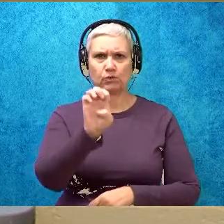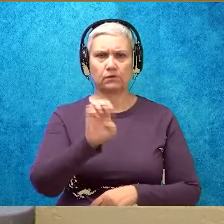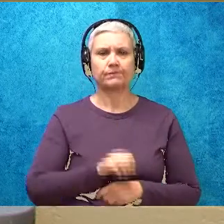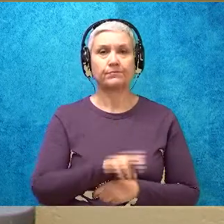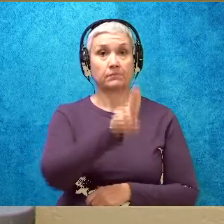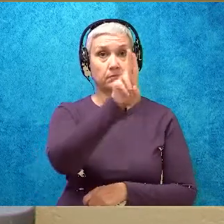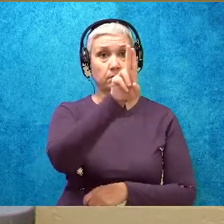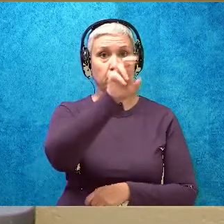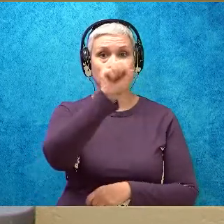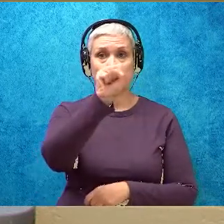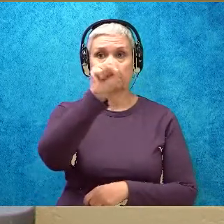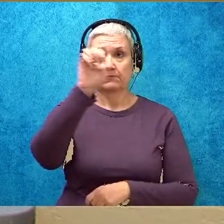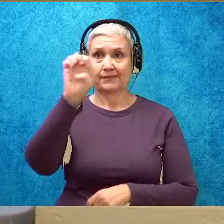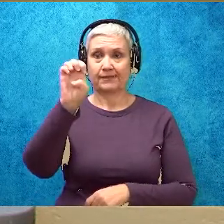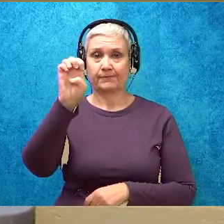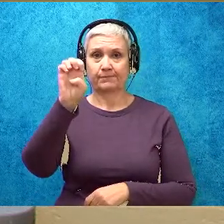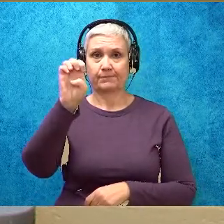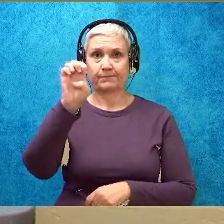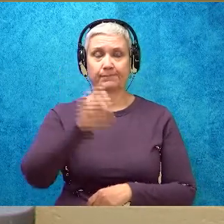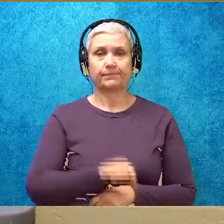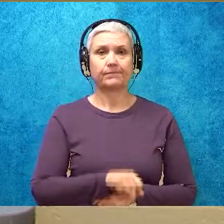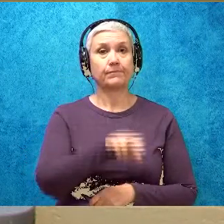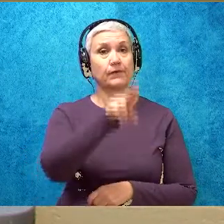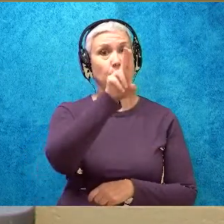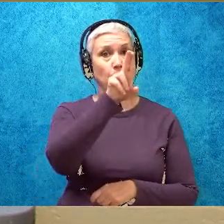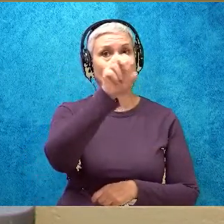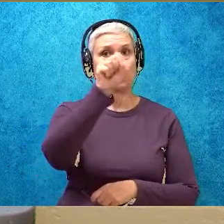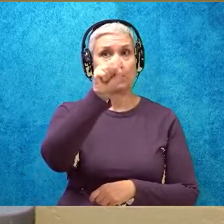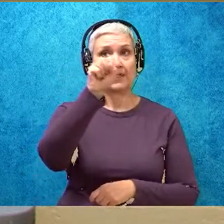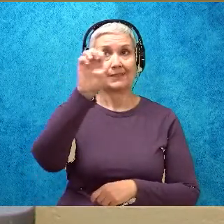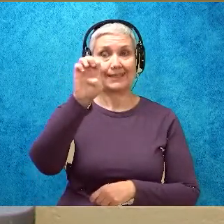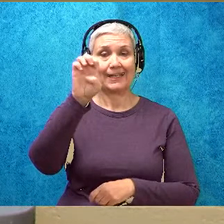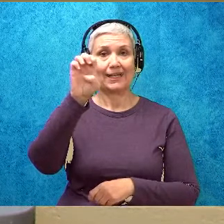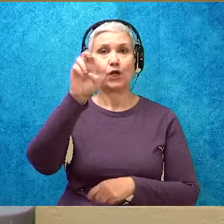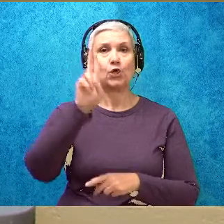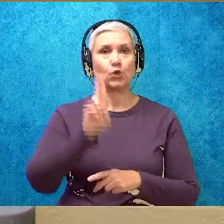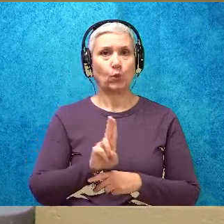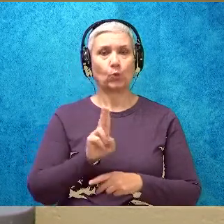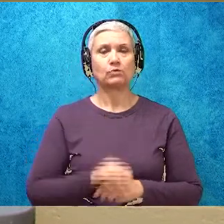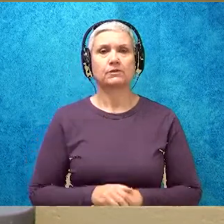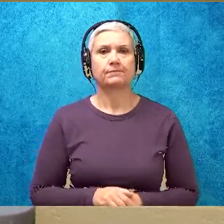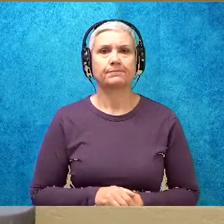U-S-E. Use. I'm going to write it.